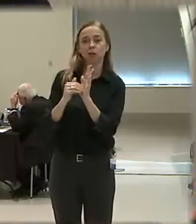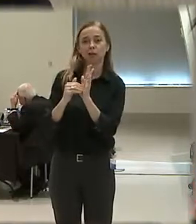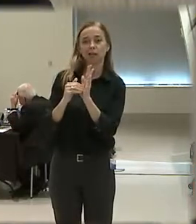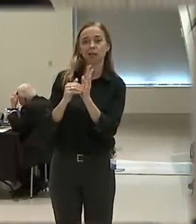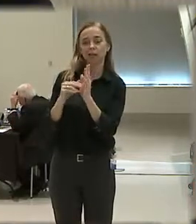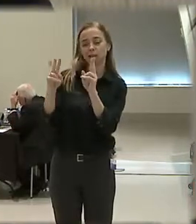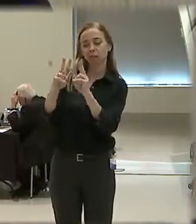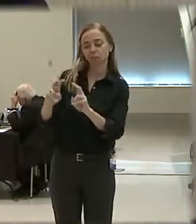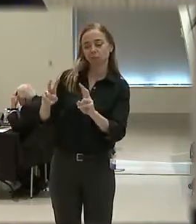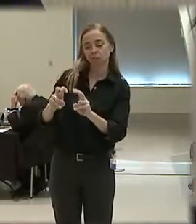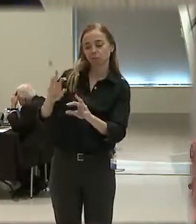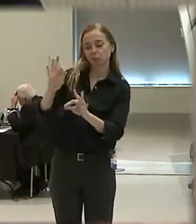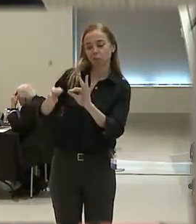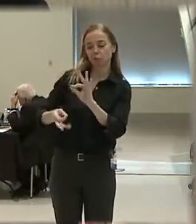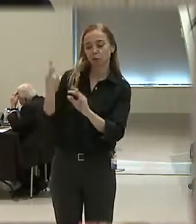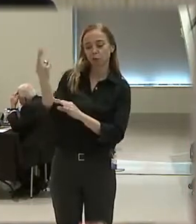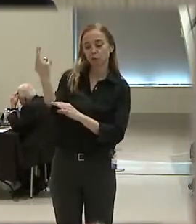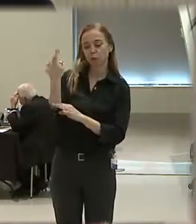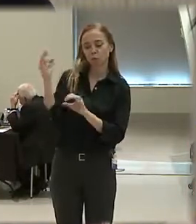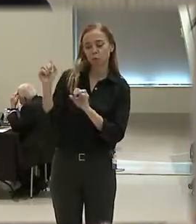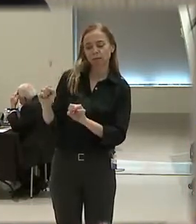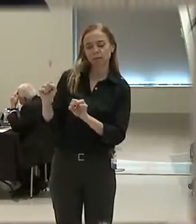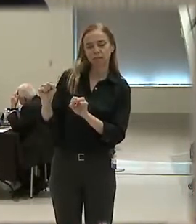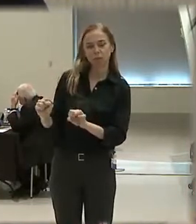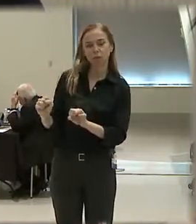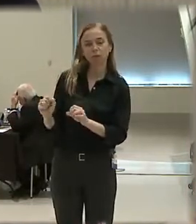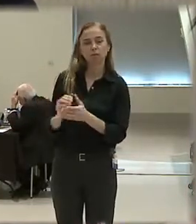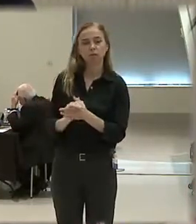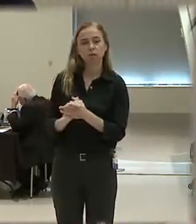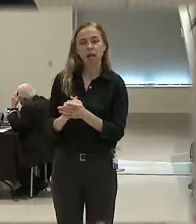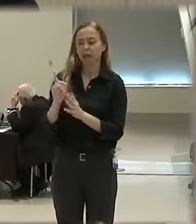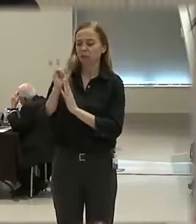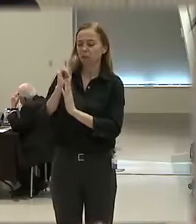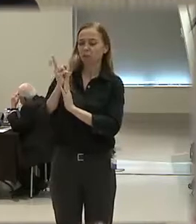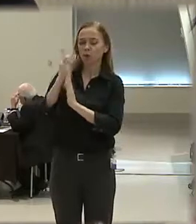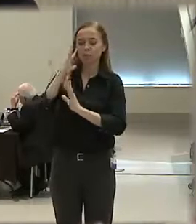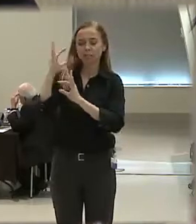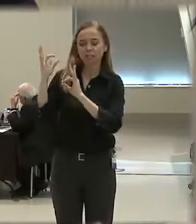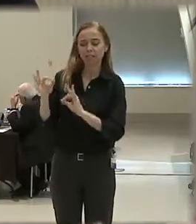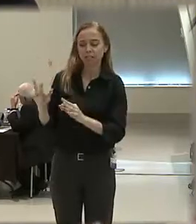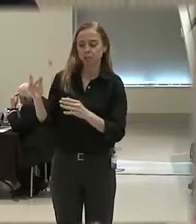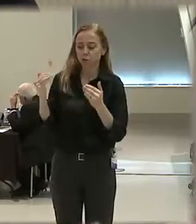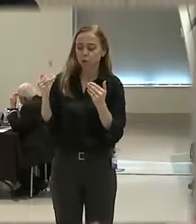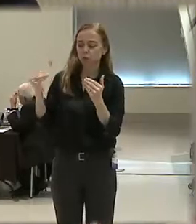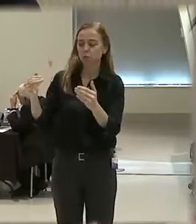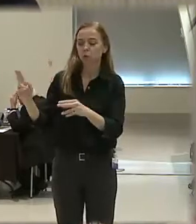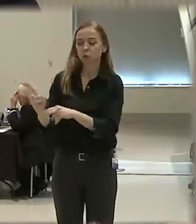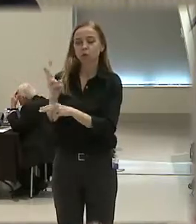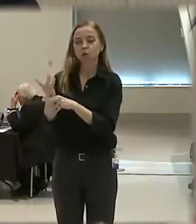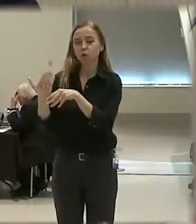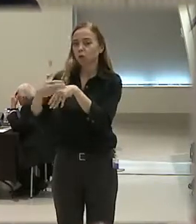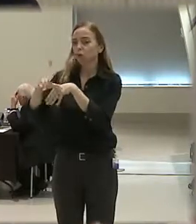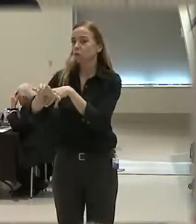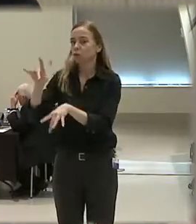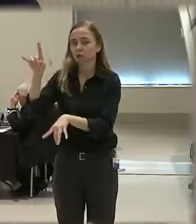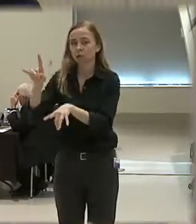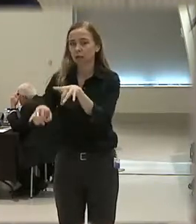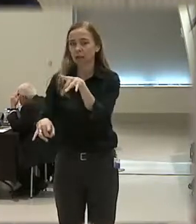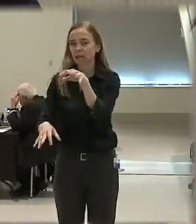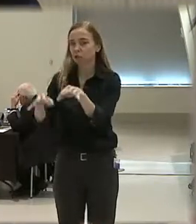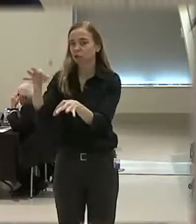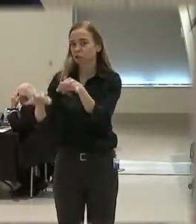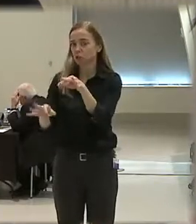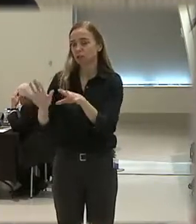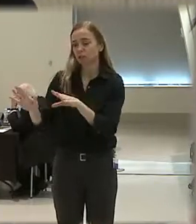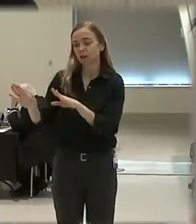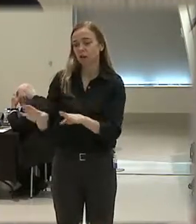perspective of the officer and the information he or she had at the moment of the decision to use force. We cannot judge reasonableness of an